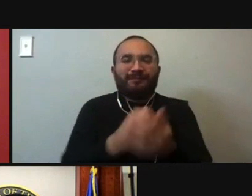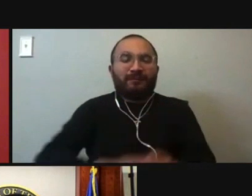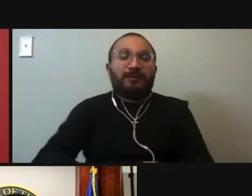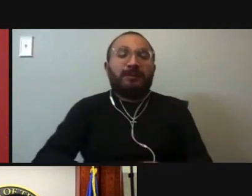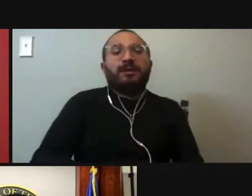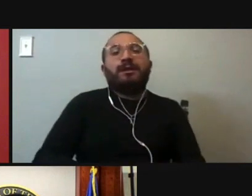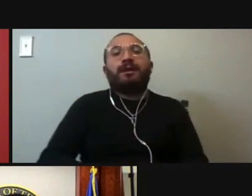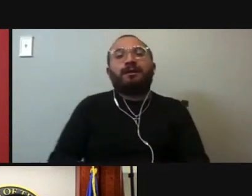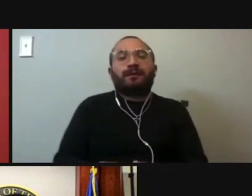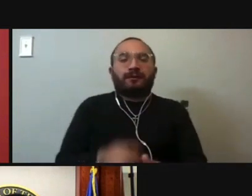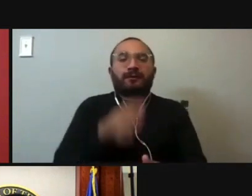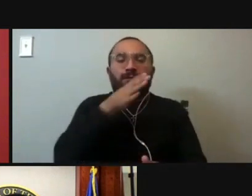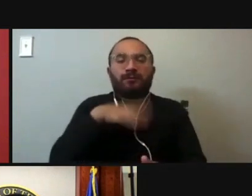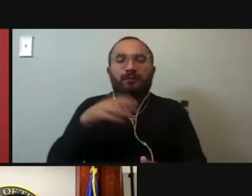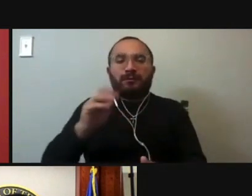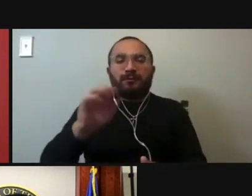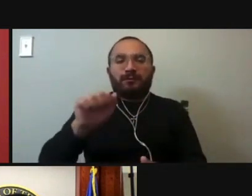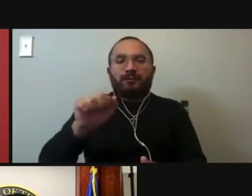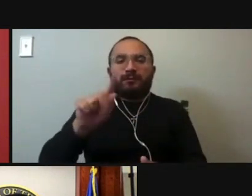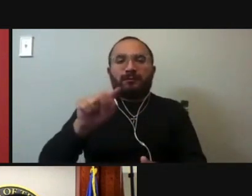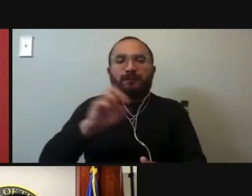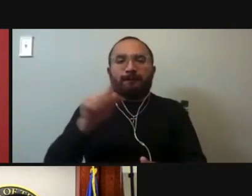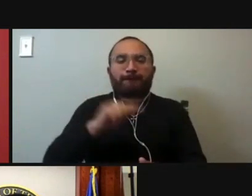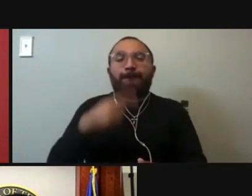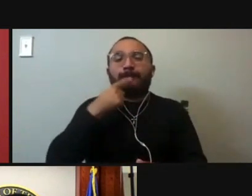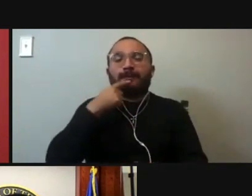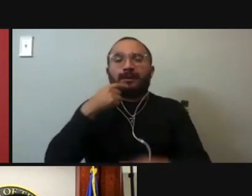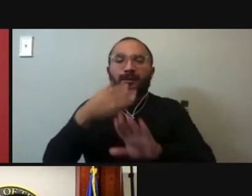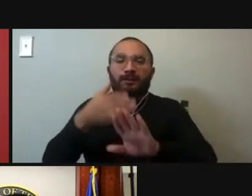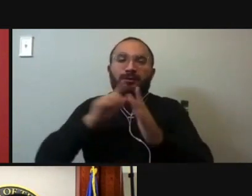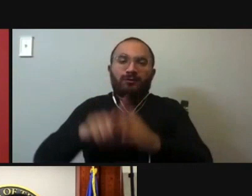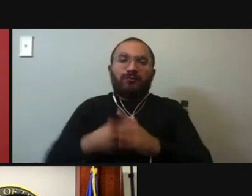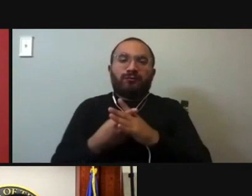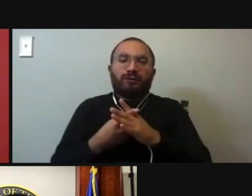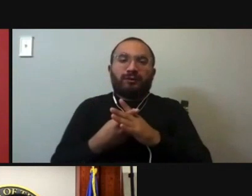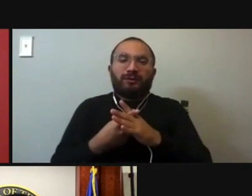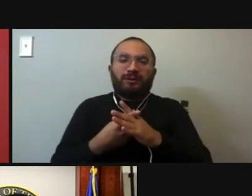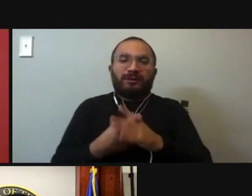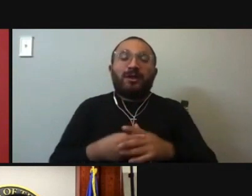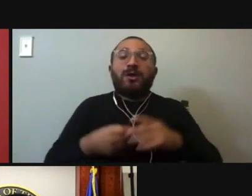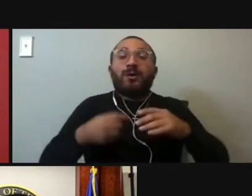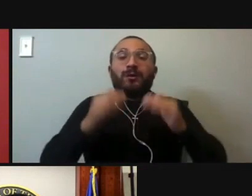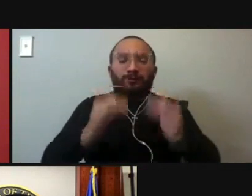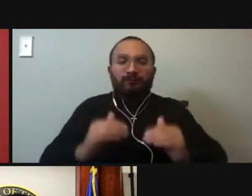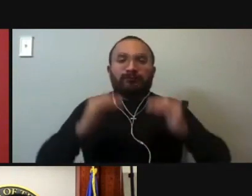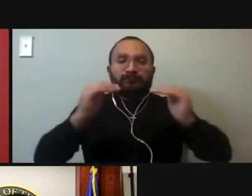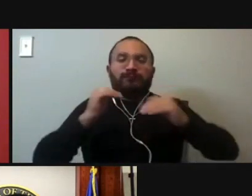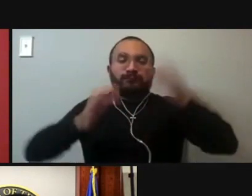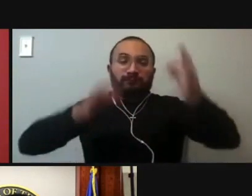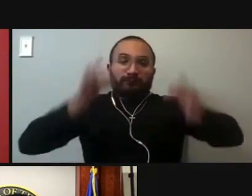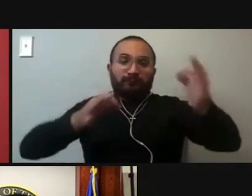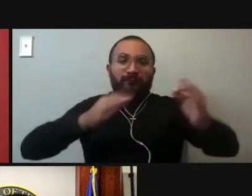at the beginning, the Chief Justice not only presides over the court, the Chief Justice presides over the judiciary and the entire judicial